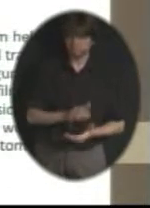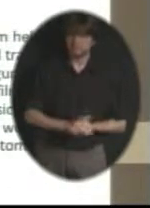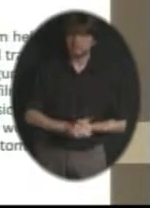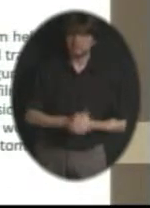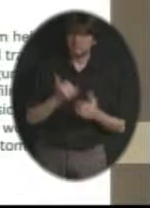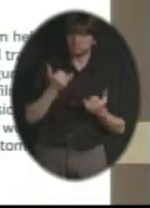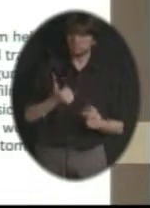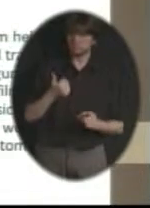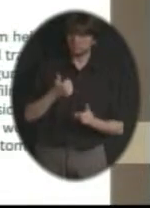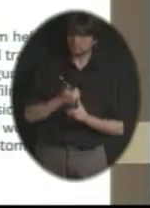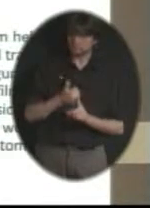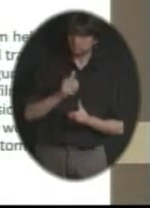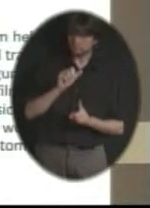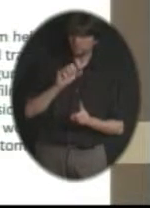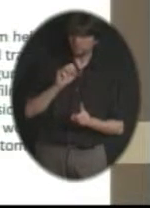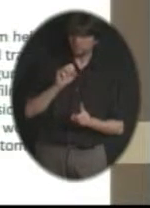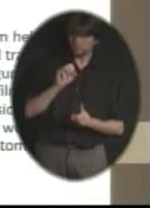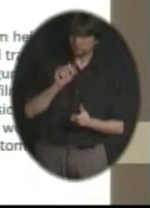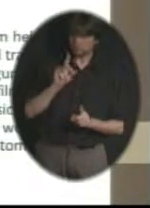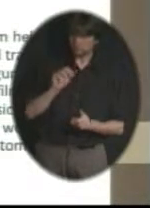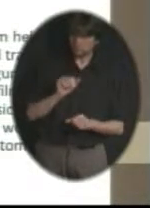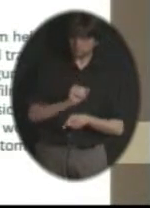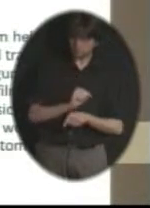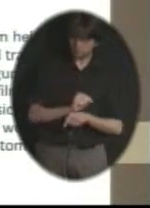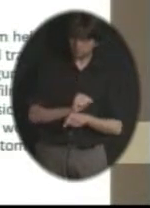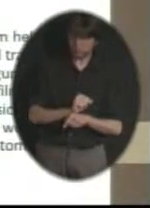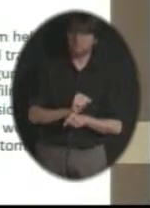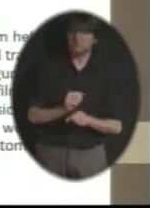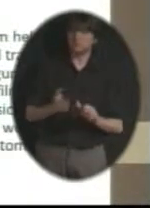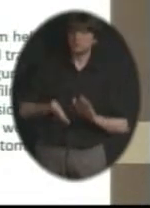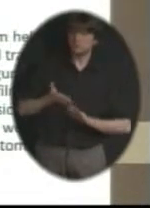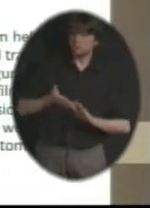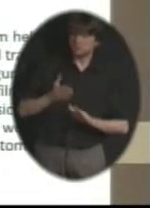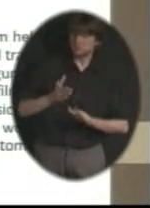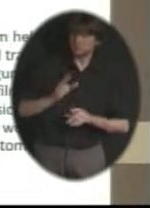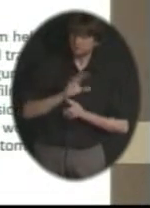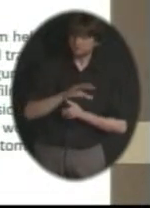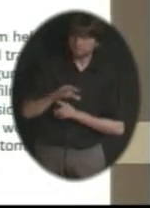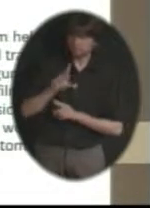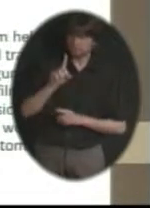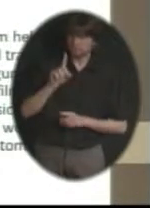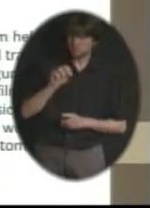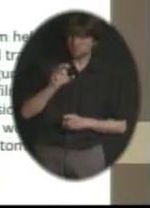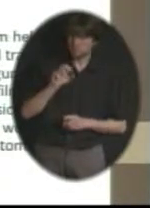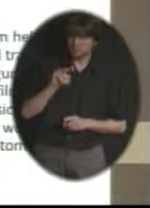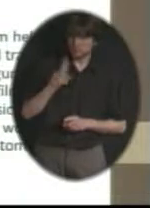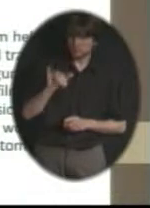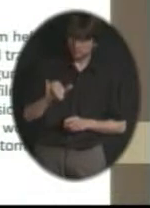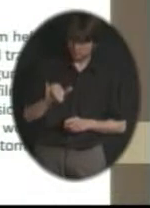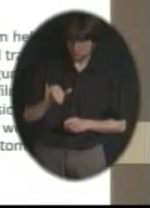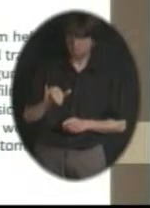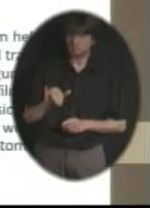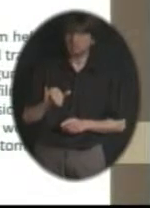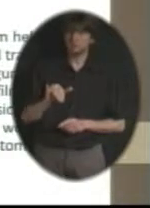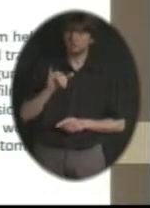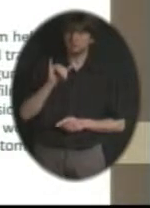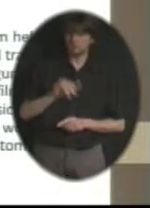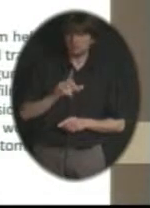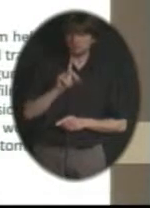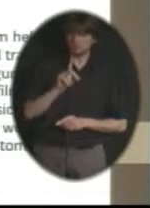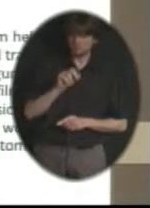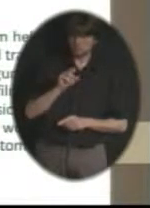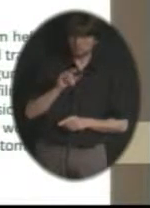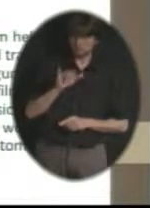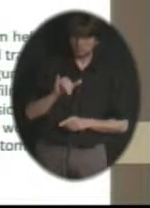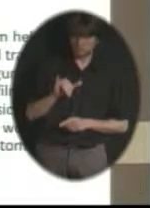2012 documentary and was the director of photography doing that, I think it was an 11-camera live shoot that he did that documentary on. So that